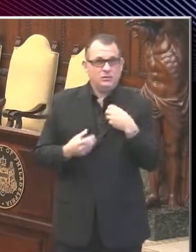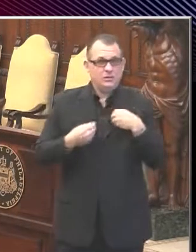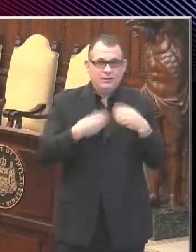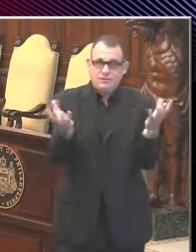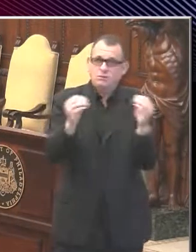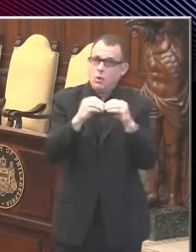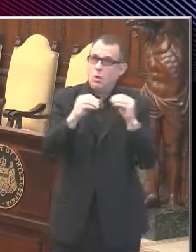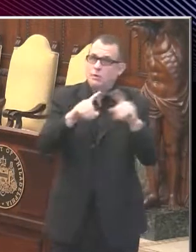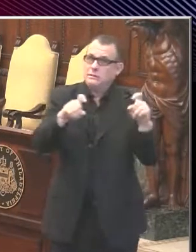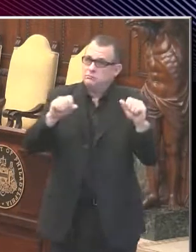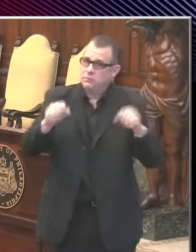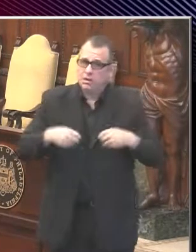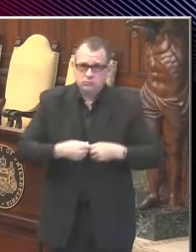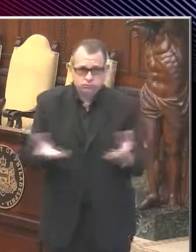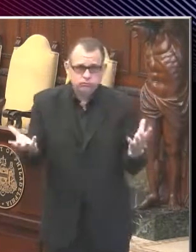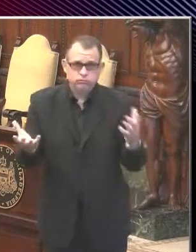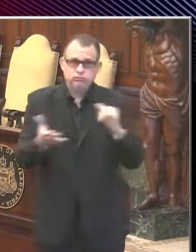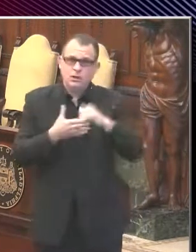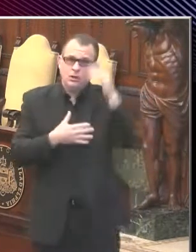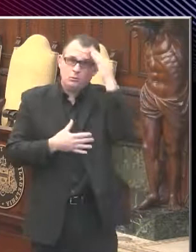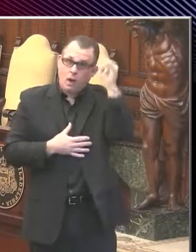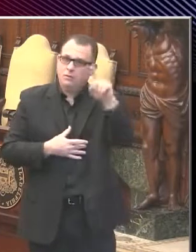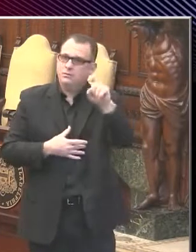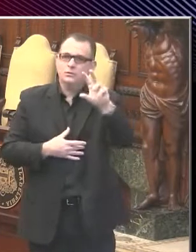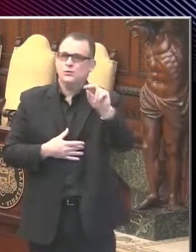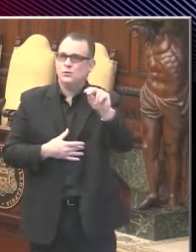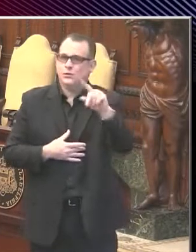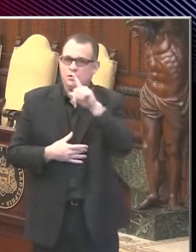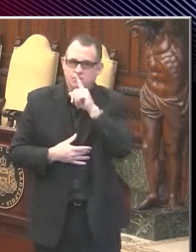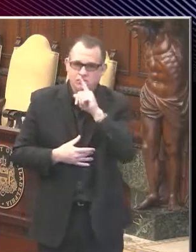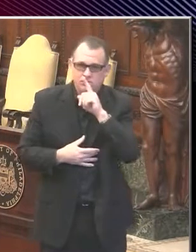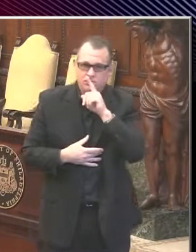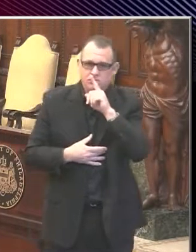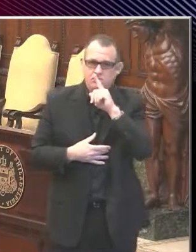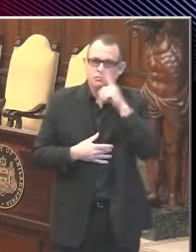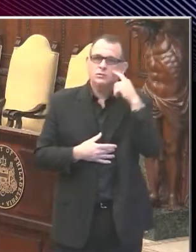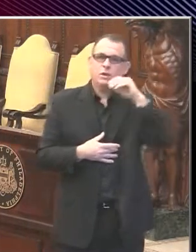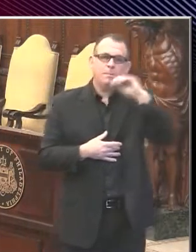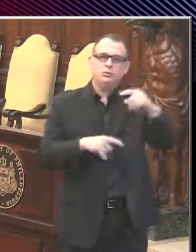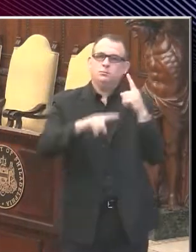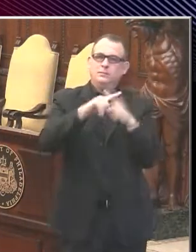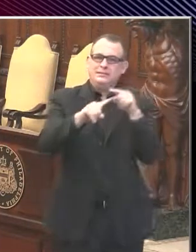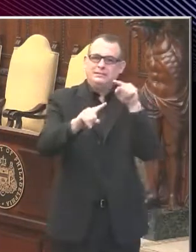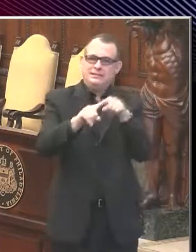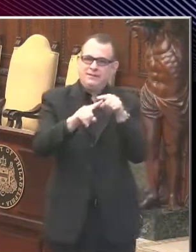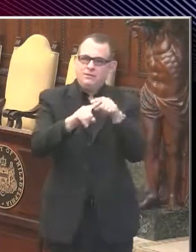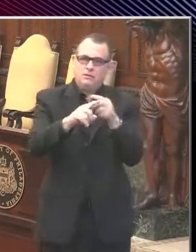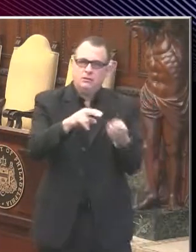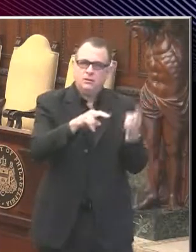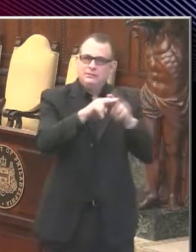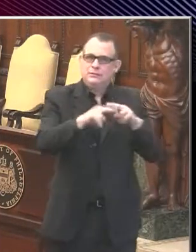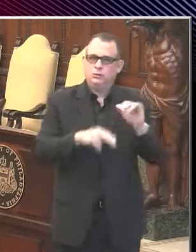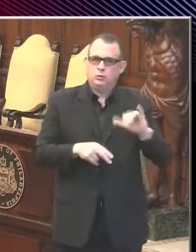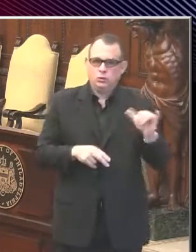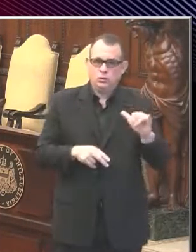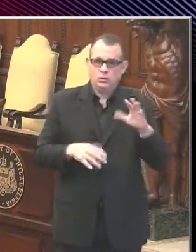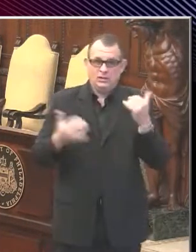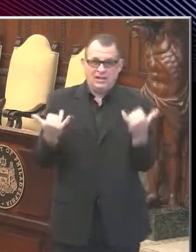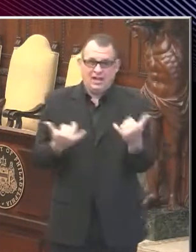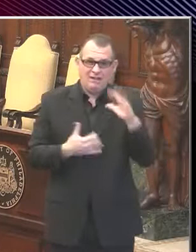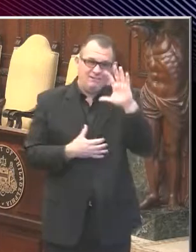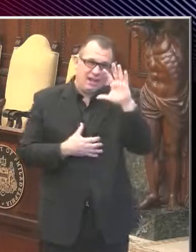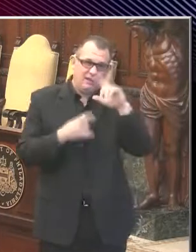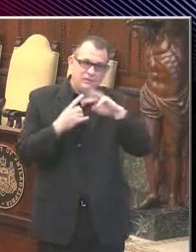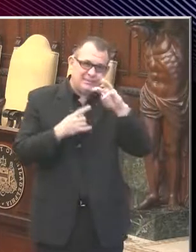explain the increased case count. Because the percent positive is also increasing. It's now about 5 to 6%, up from less than 5